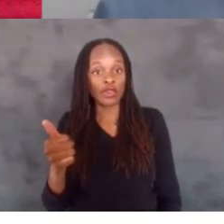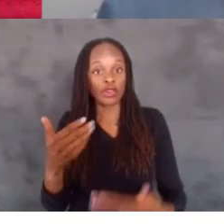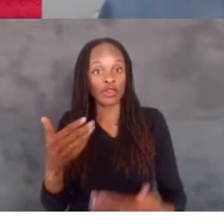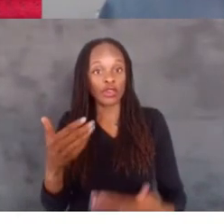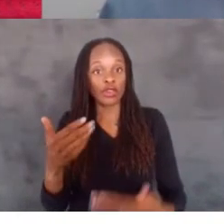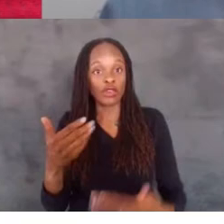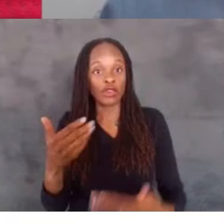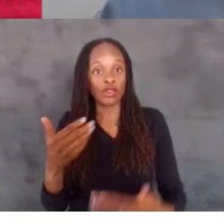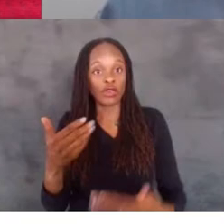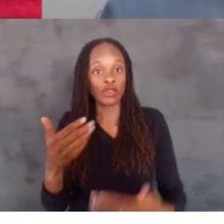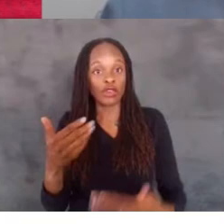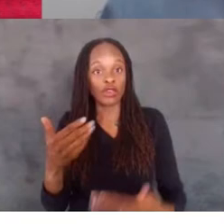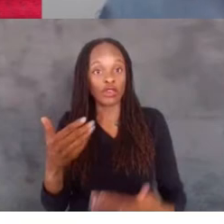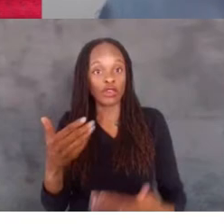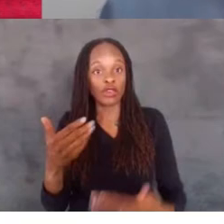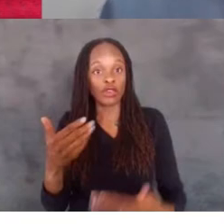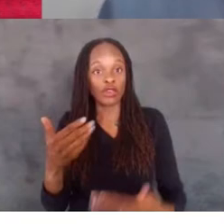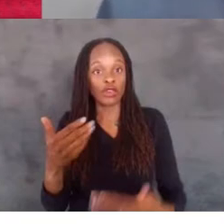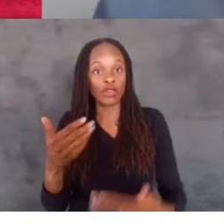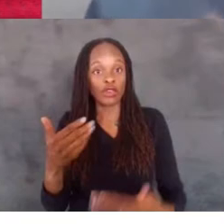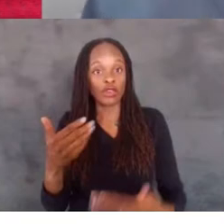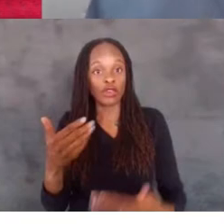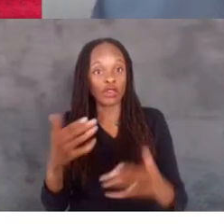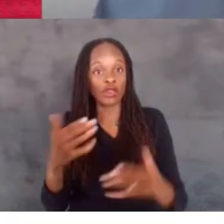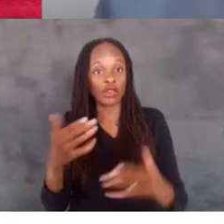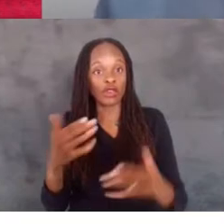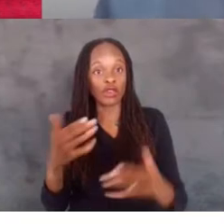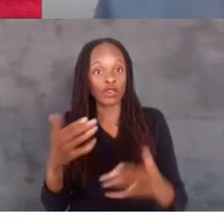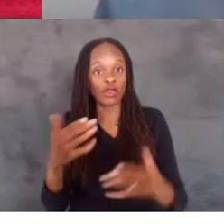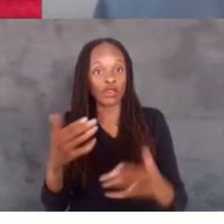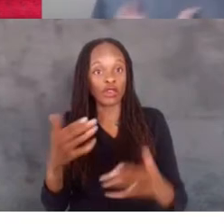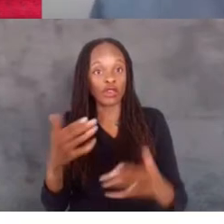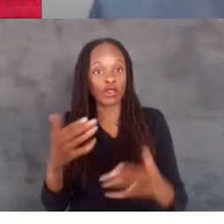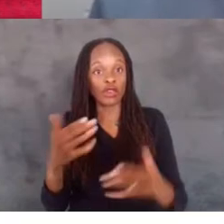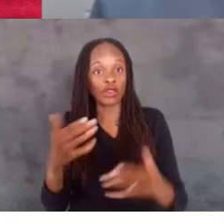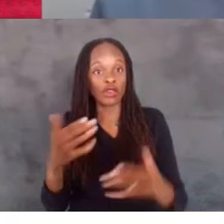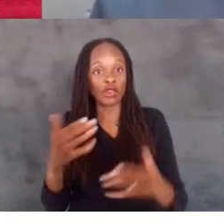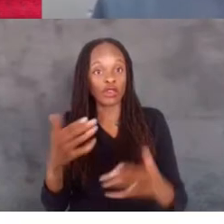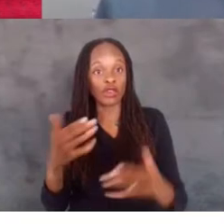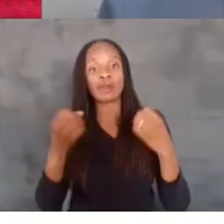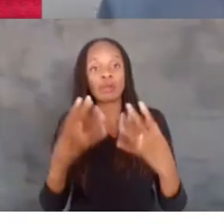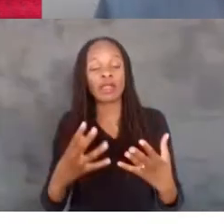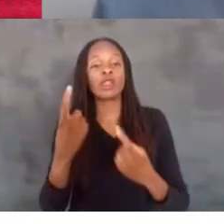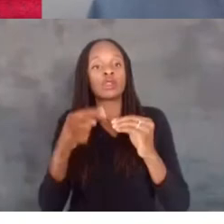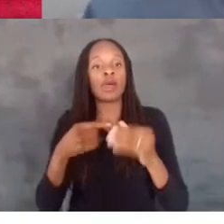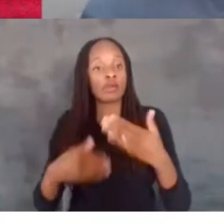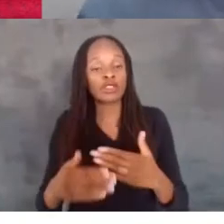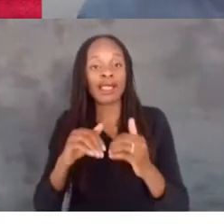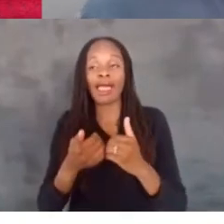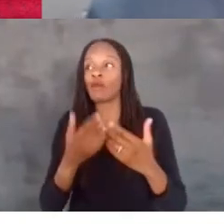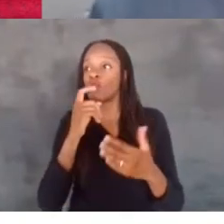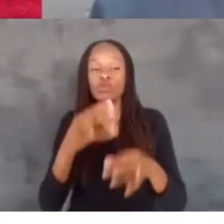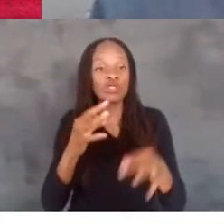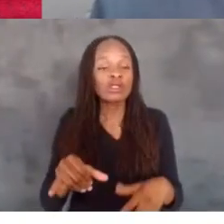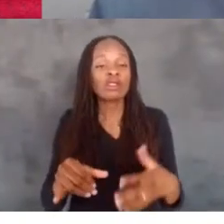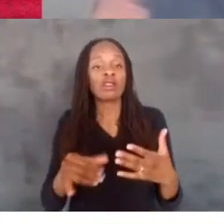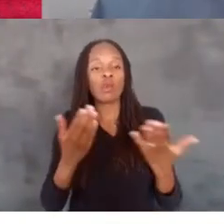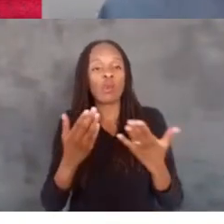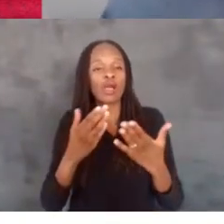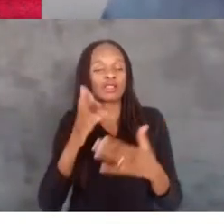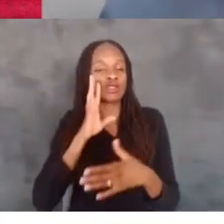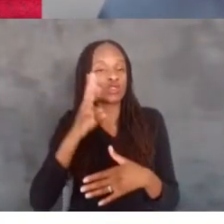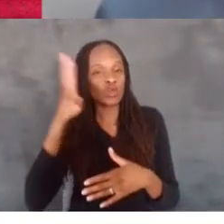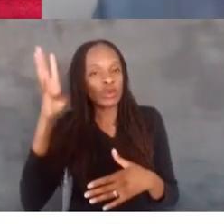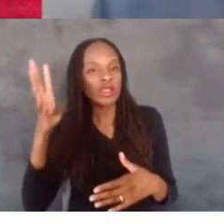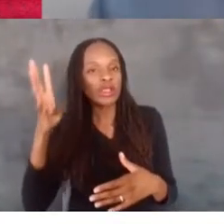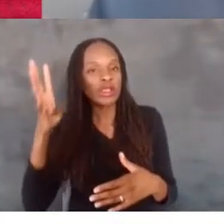Yeah, I do. And there was a lot of questions about the process, like how is it judged? What is the creative process? What is